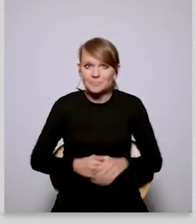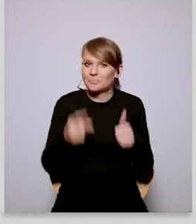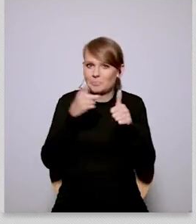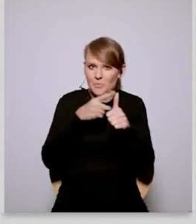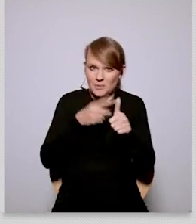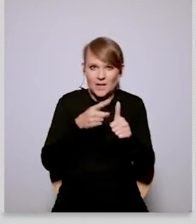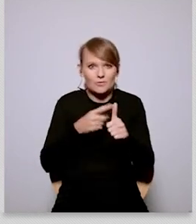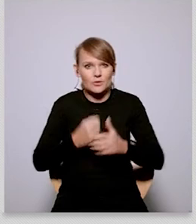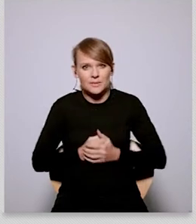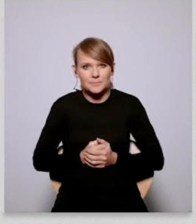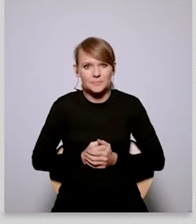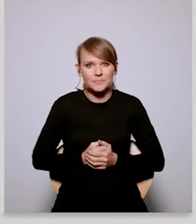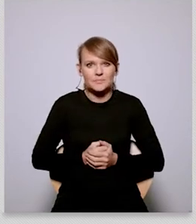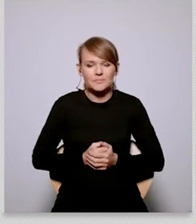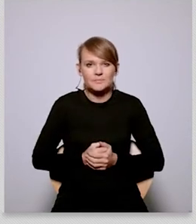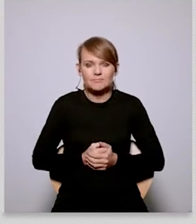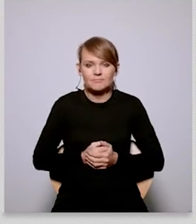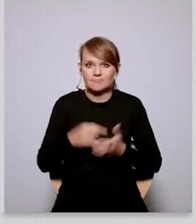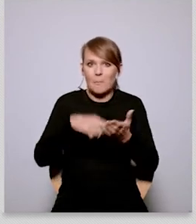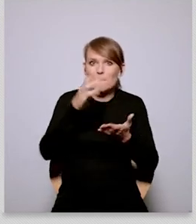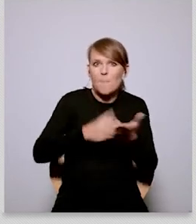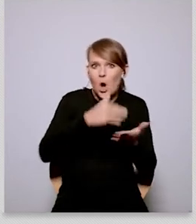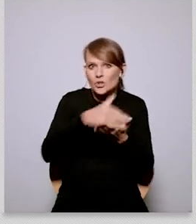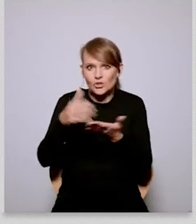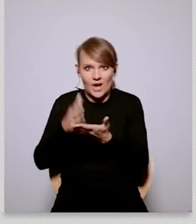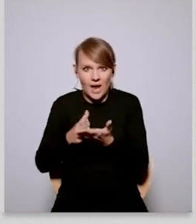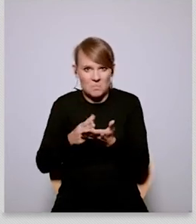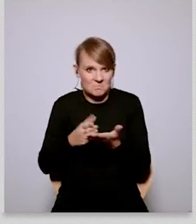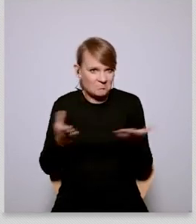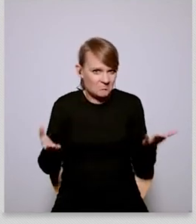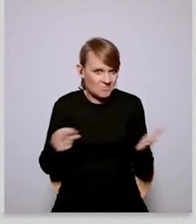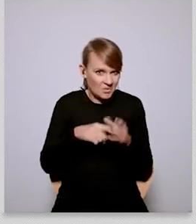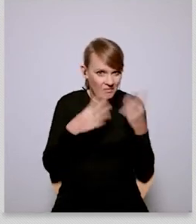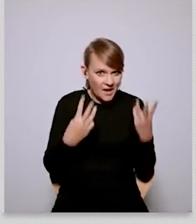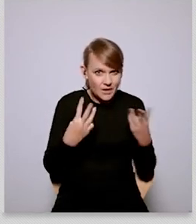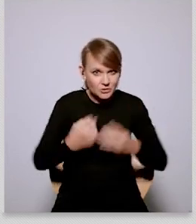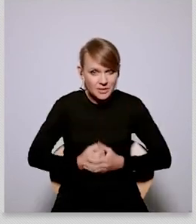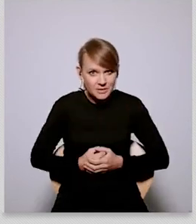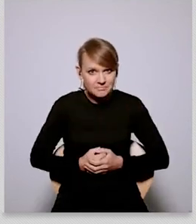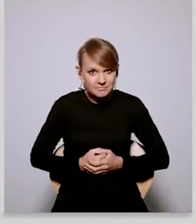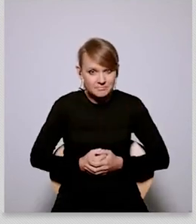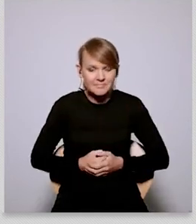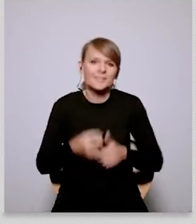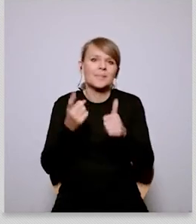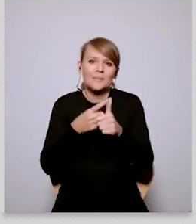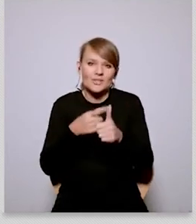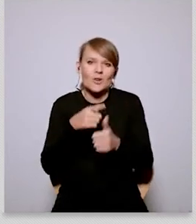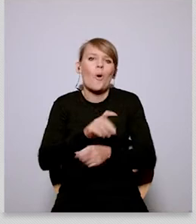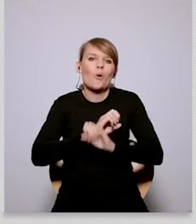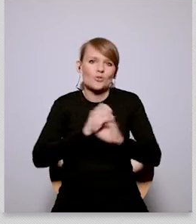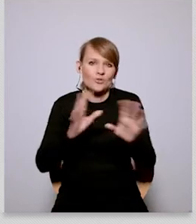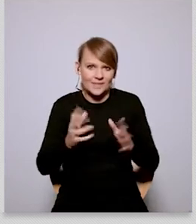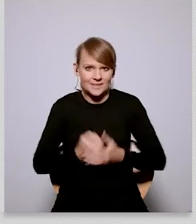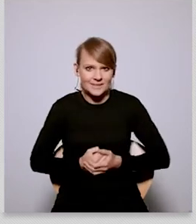the division uh matters i mean i think the the first and most obvious points is that um it's going to